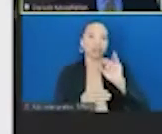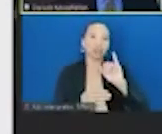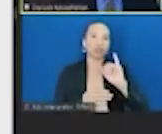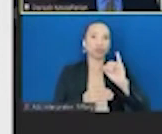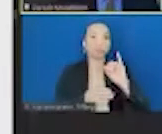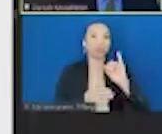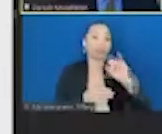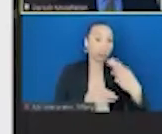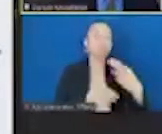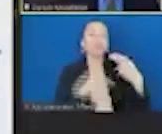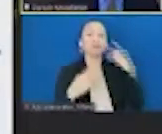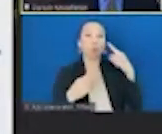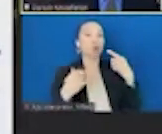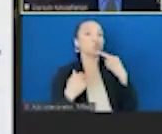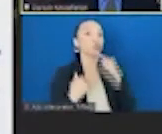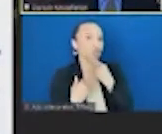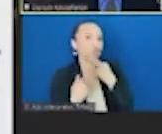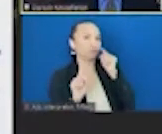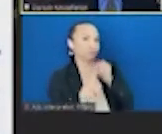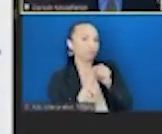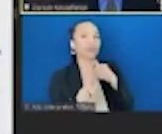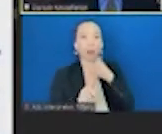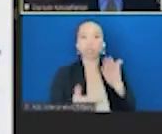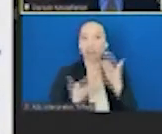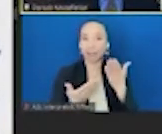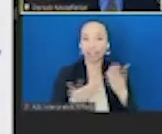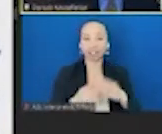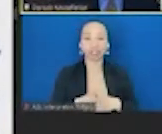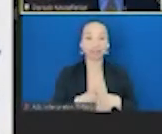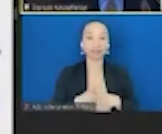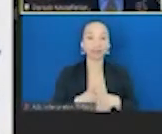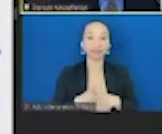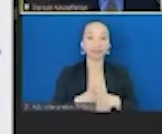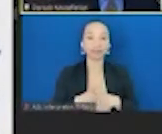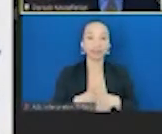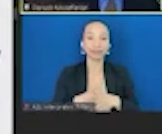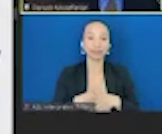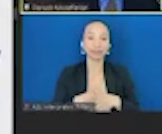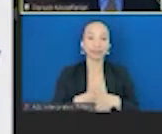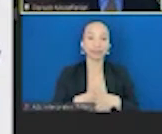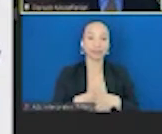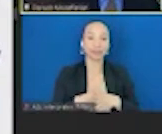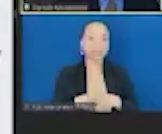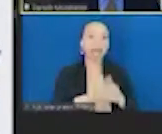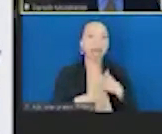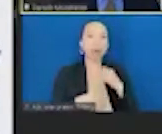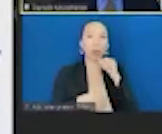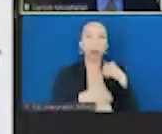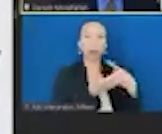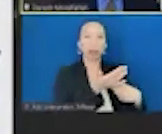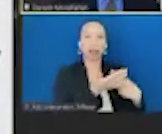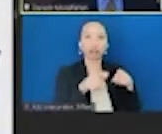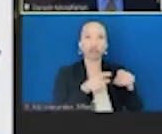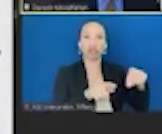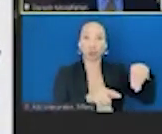So those are, I think two top recommendations I'm going to share and very, very briefly. And we can get into this in the questions, you know, the office of the